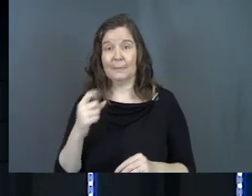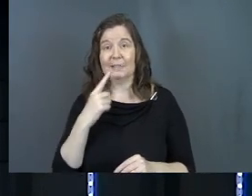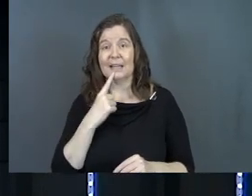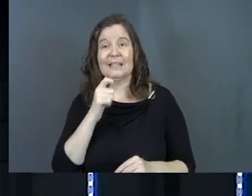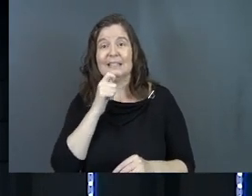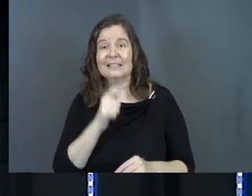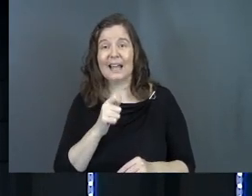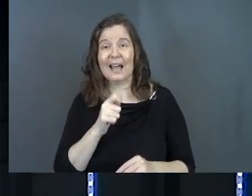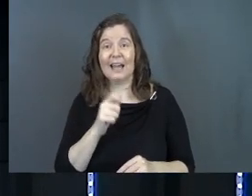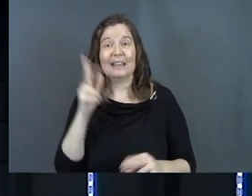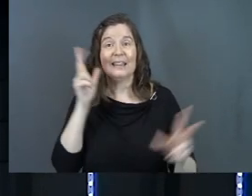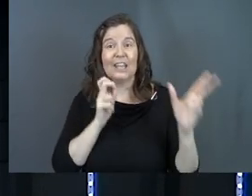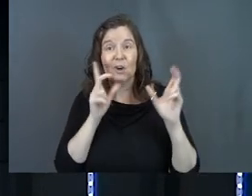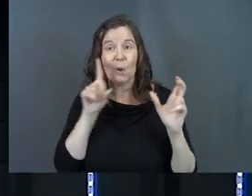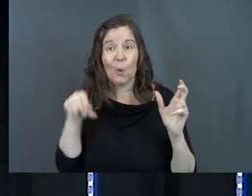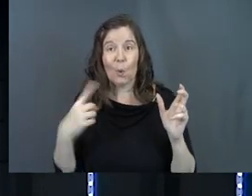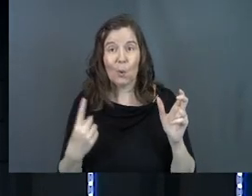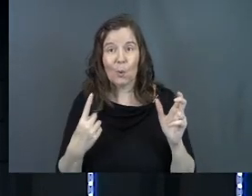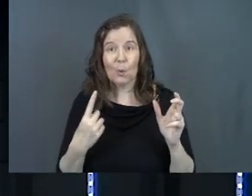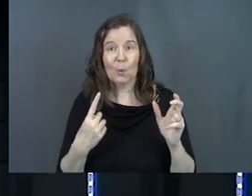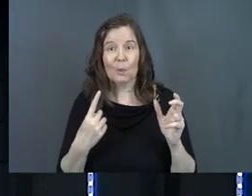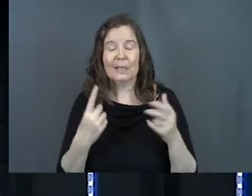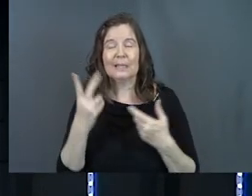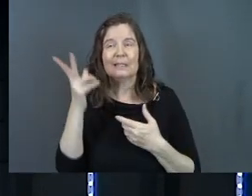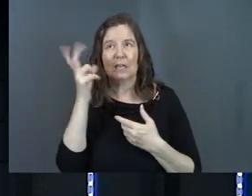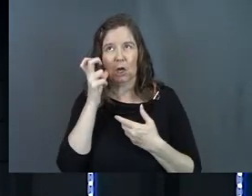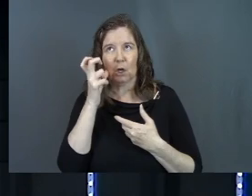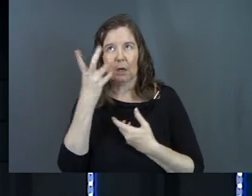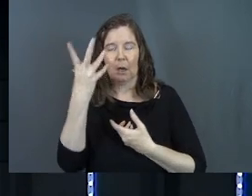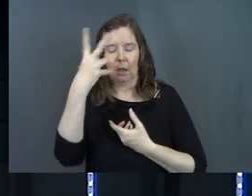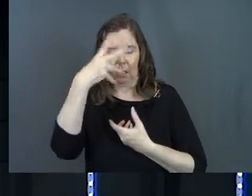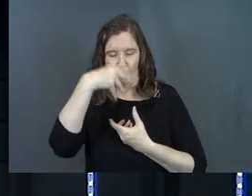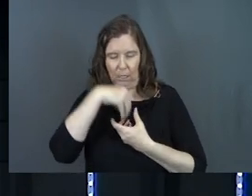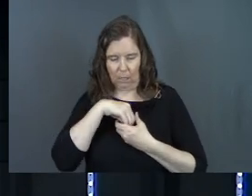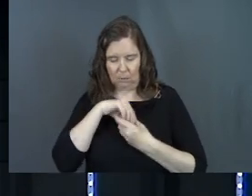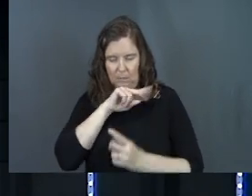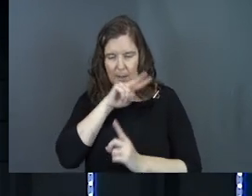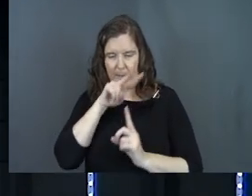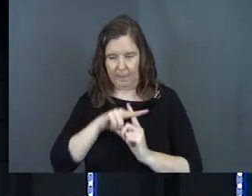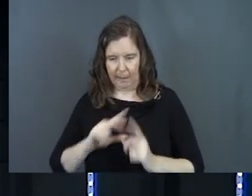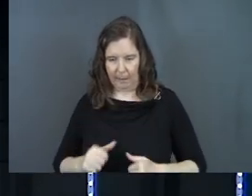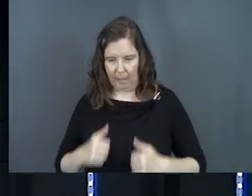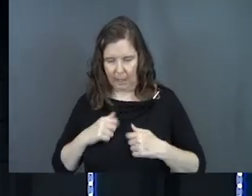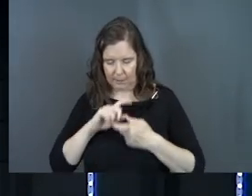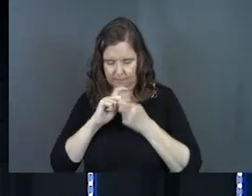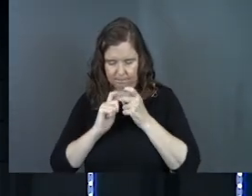says, it's not in the hearing of the word. It's in the doing of the word that you experience change.